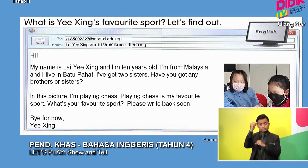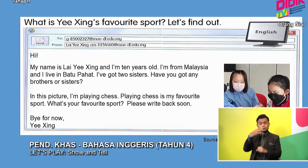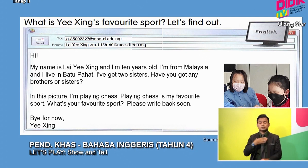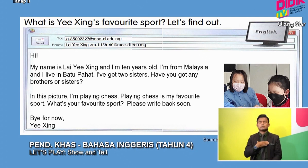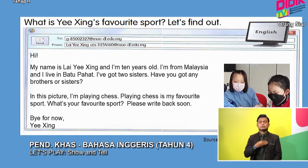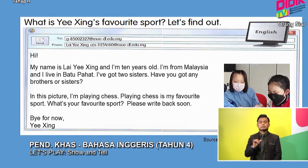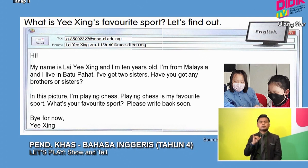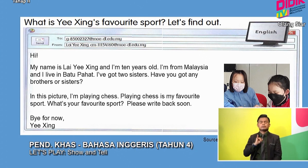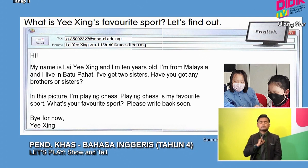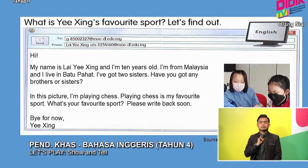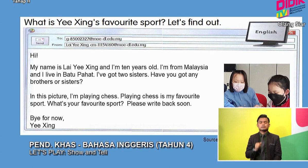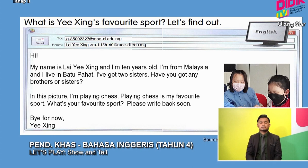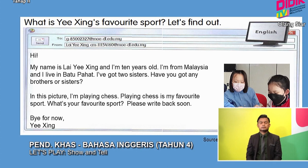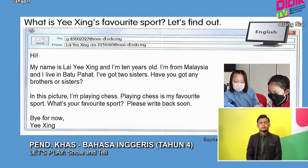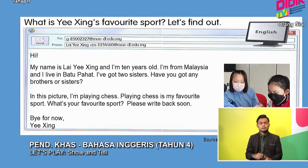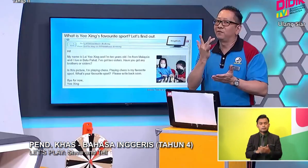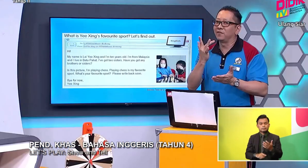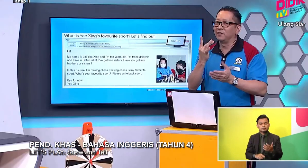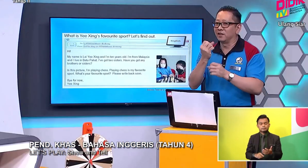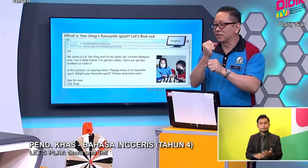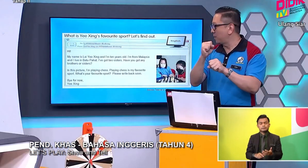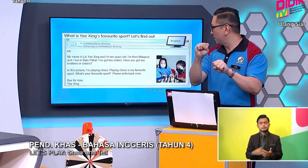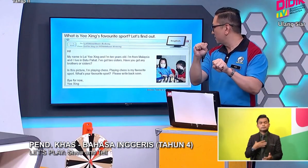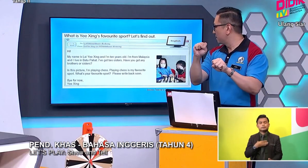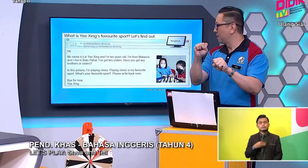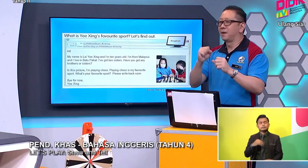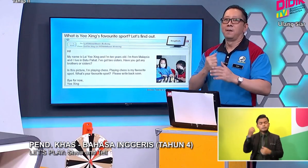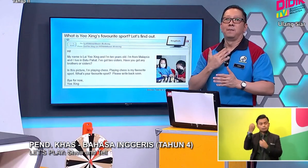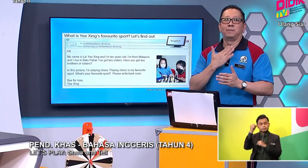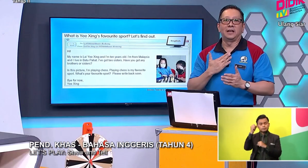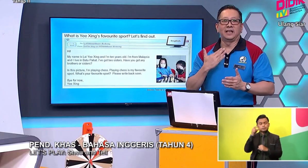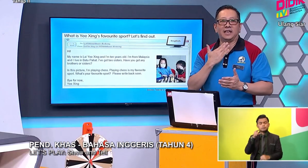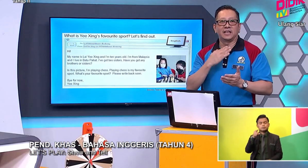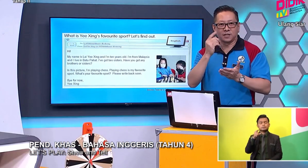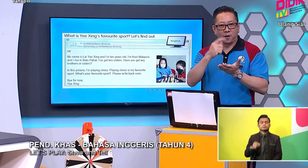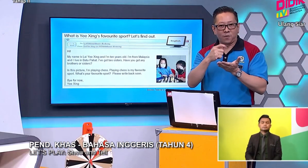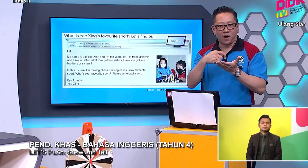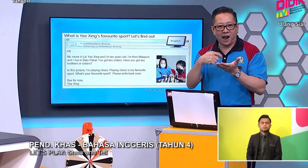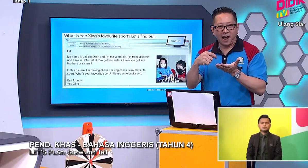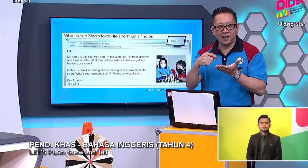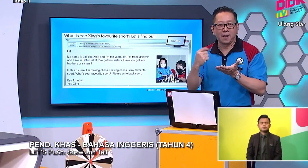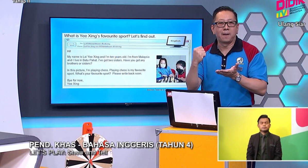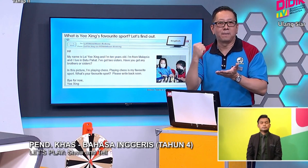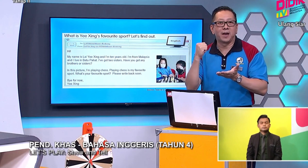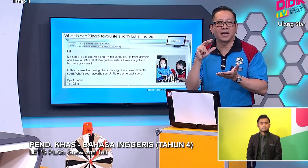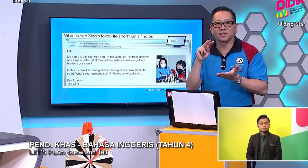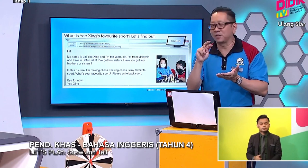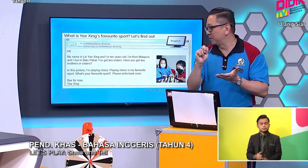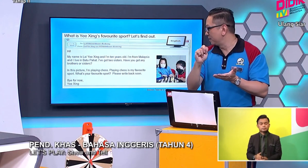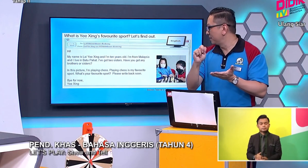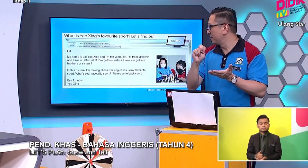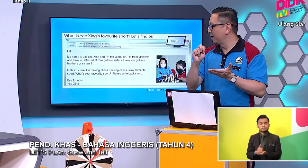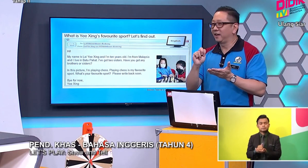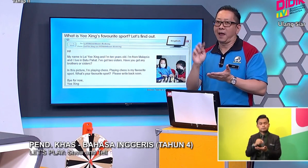What's your favourite sport? Please write back